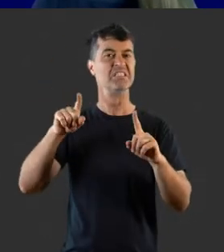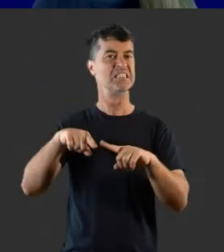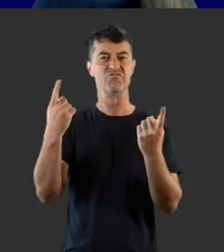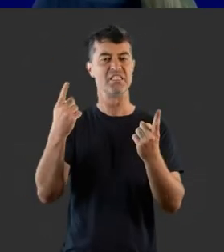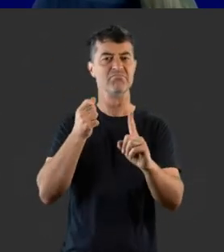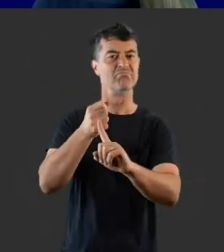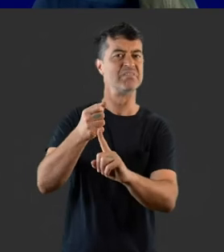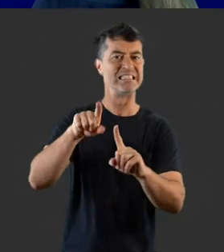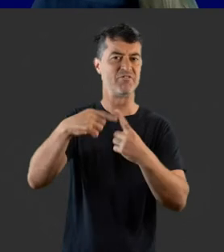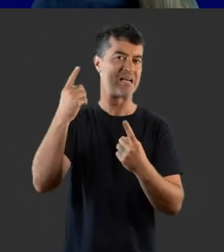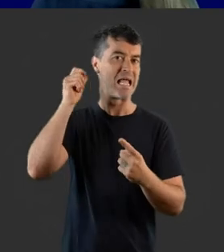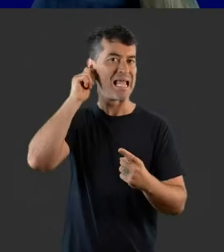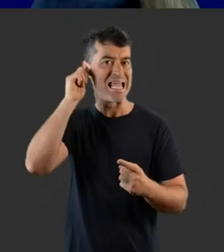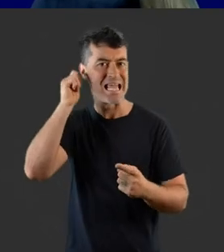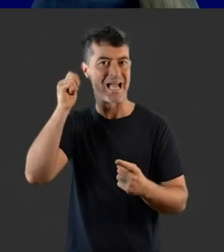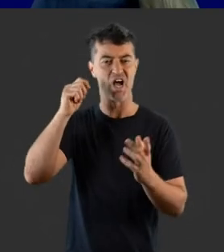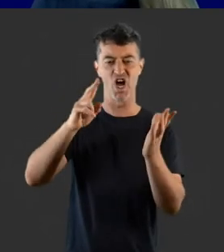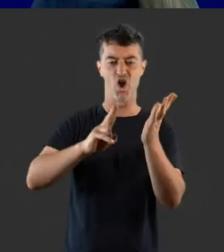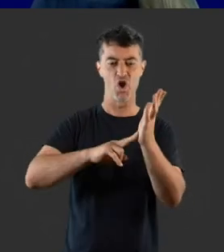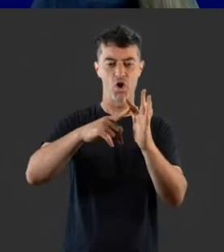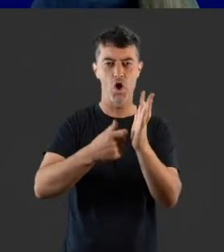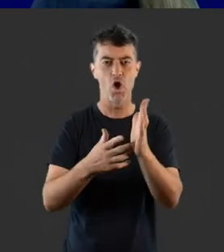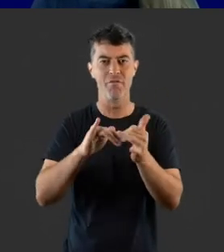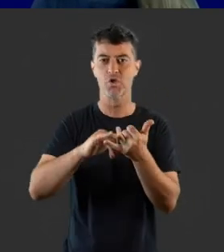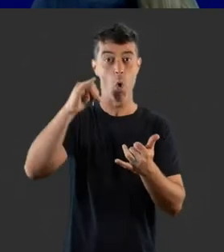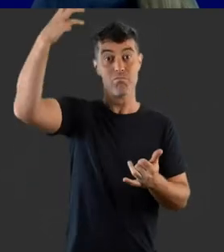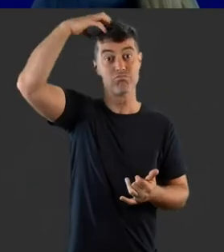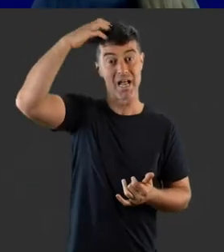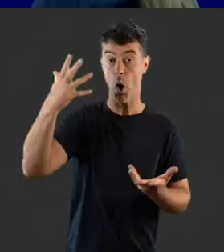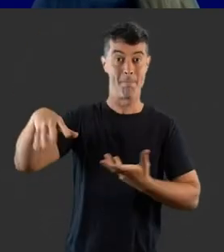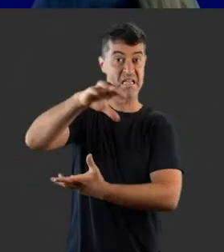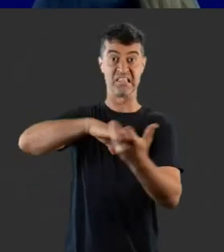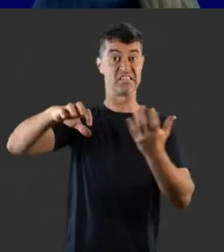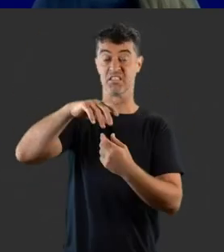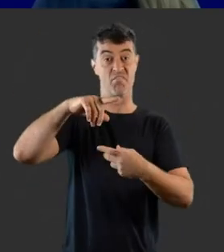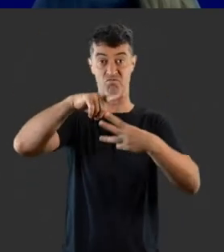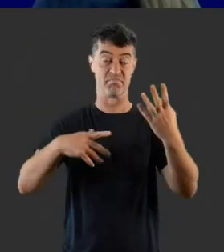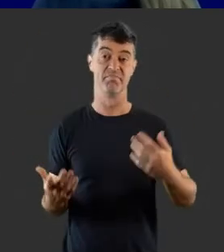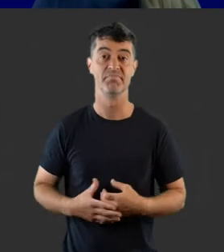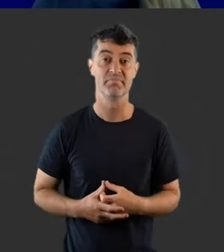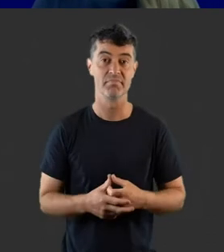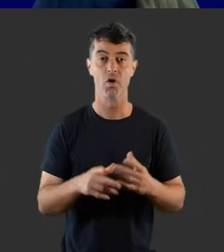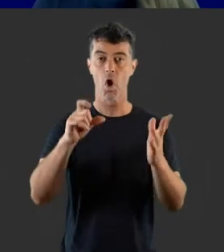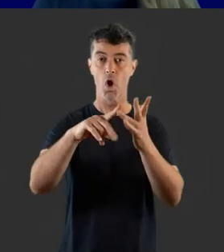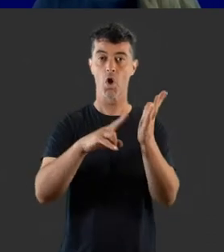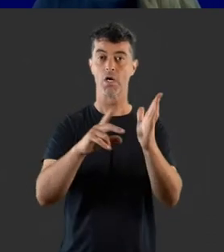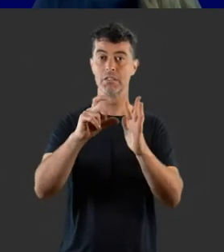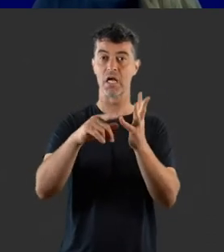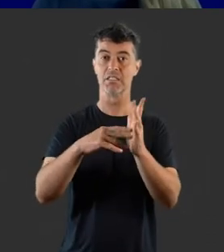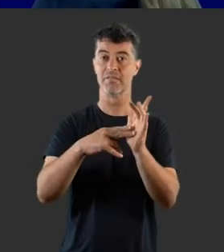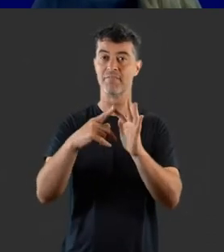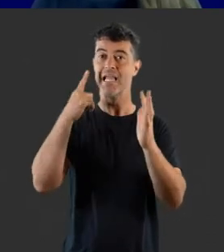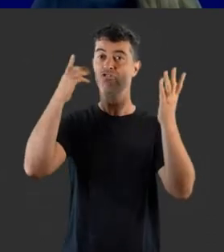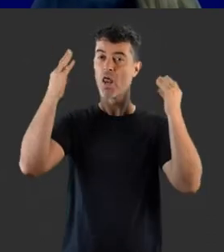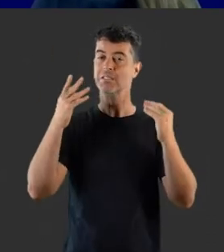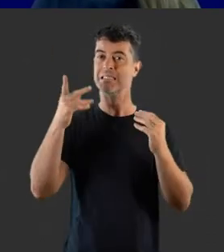differences in various parts of the ear, the nerves or the brain, or be a mixture of these. A conductive